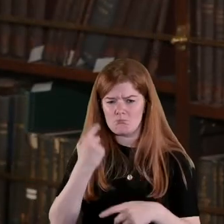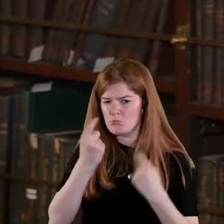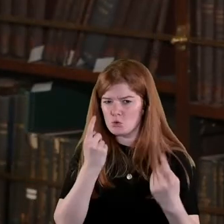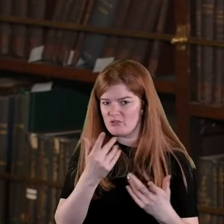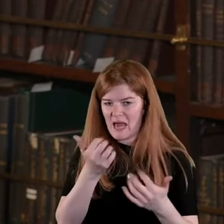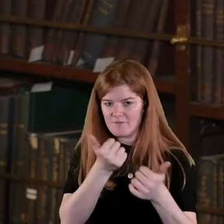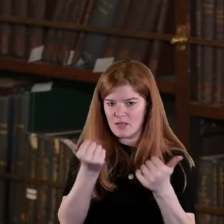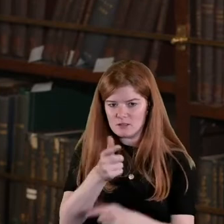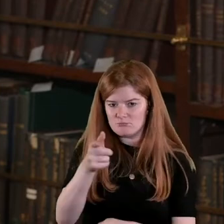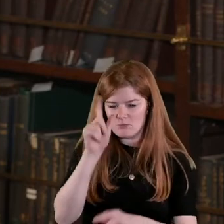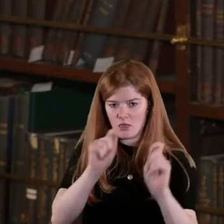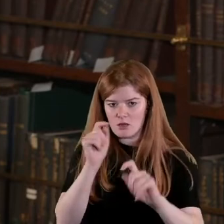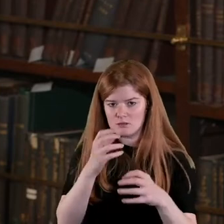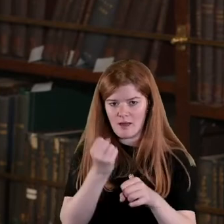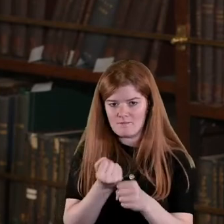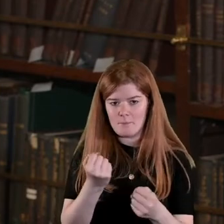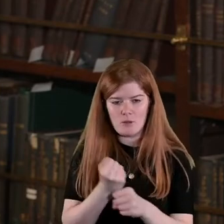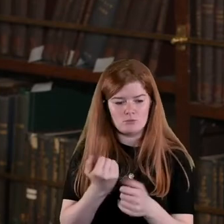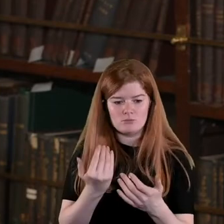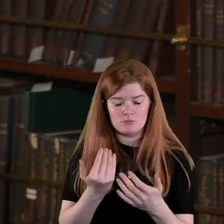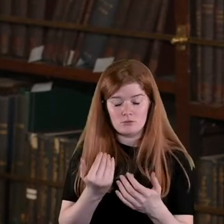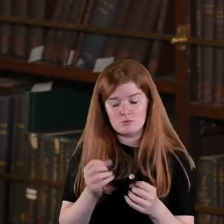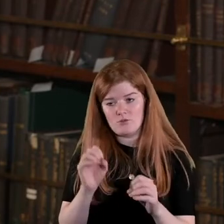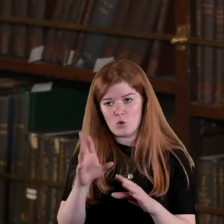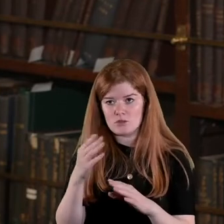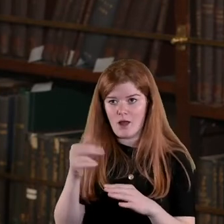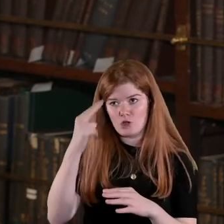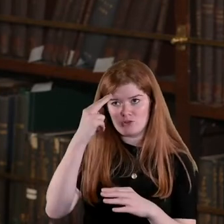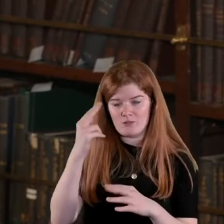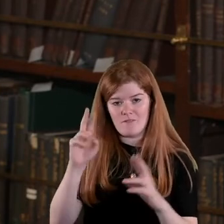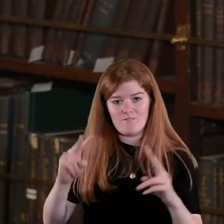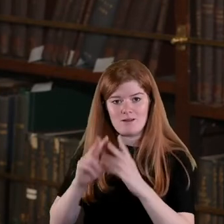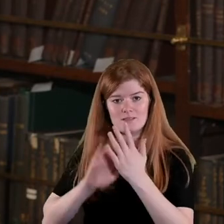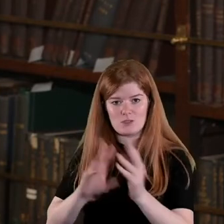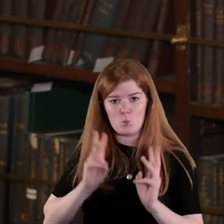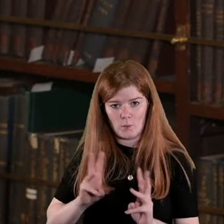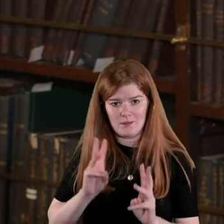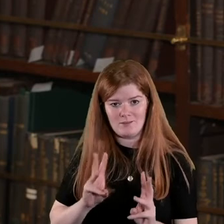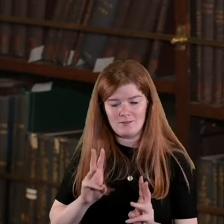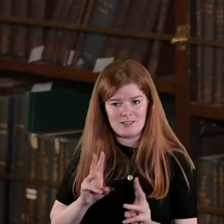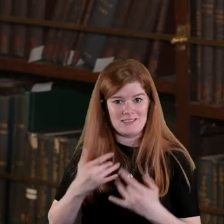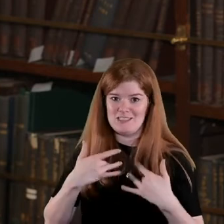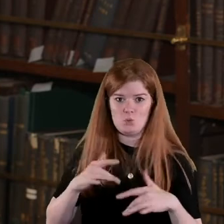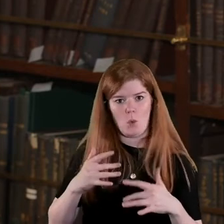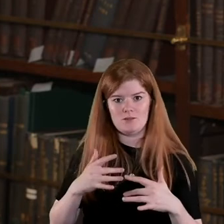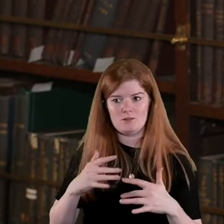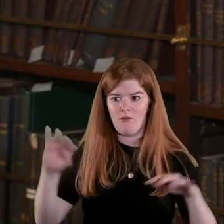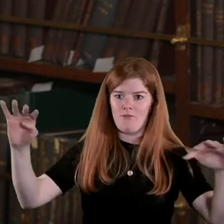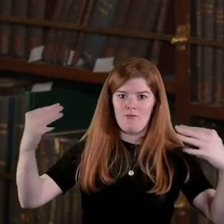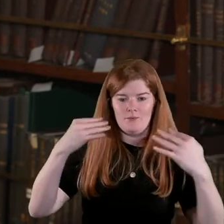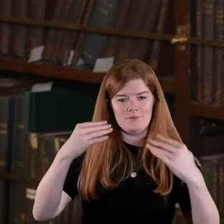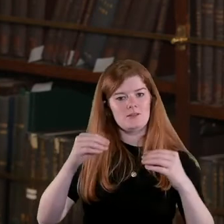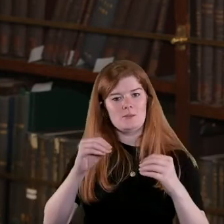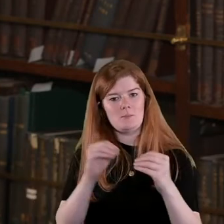there ever any thought of using I can understand why perhaps violence against women they didn't want to mention it or